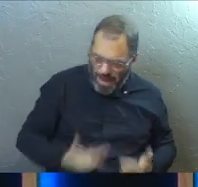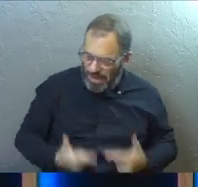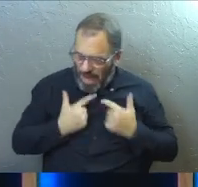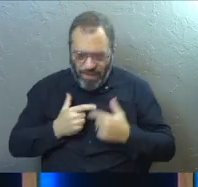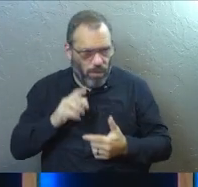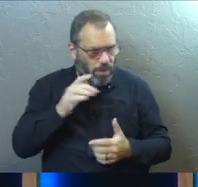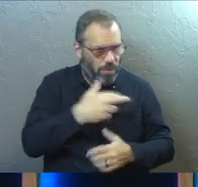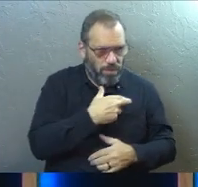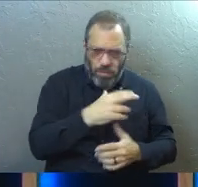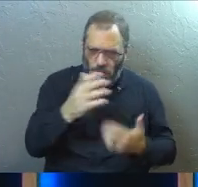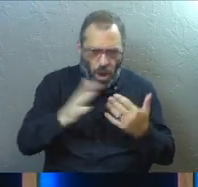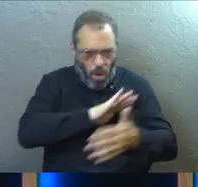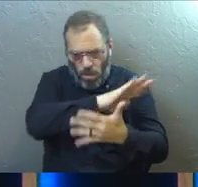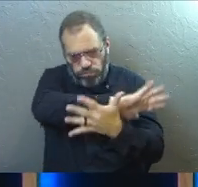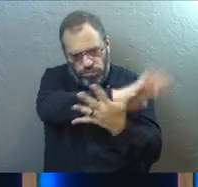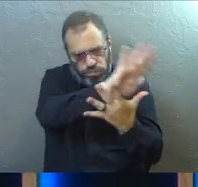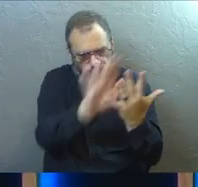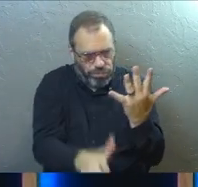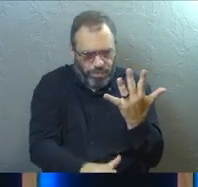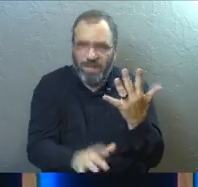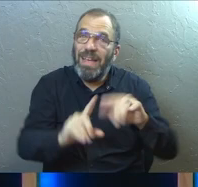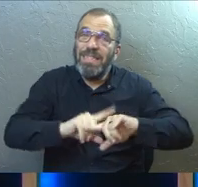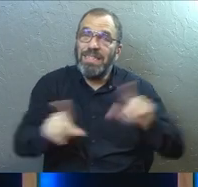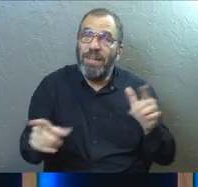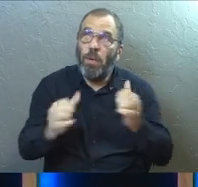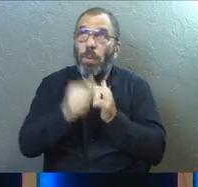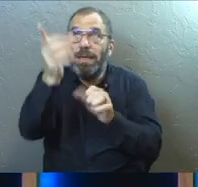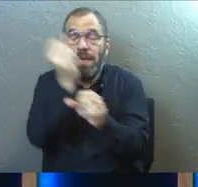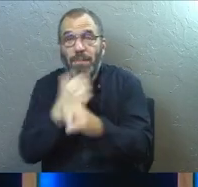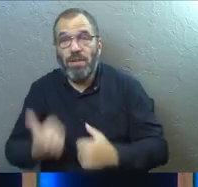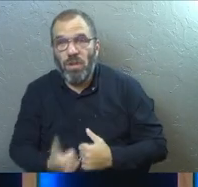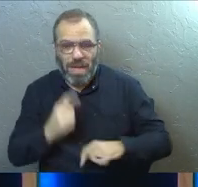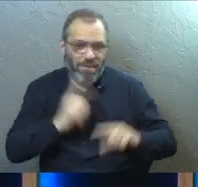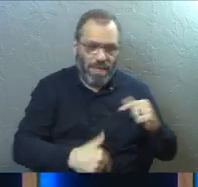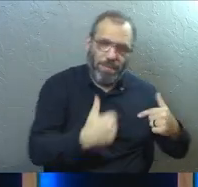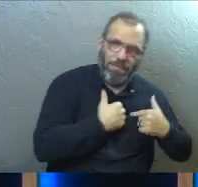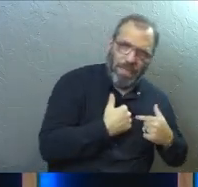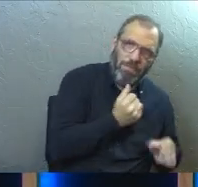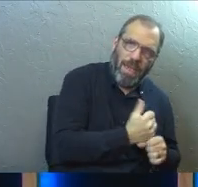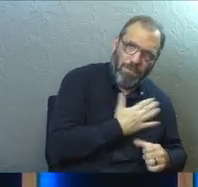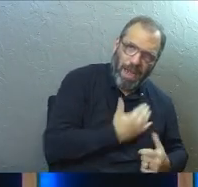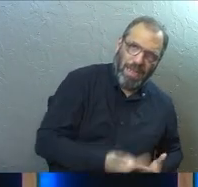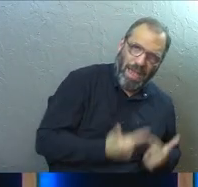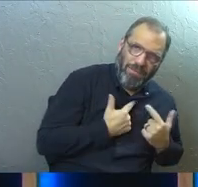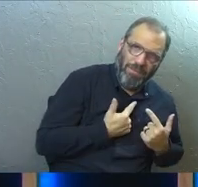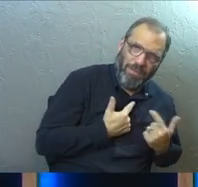belief system? What do I do with all of that? It's very, very different in a God-shaped life versus a me-shaped life.